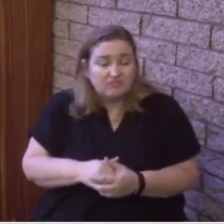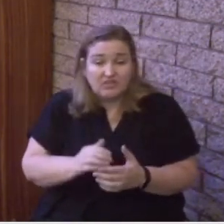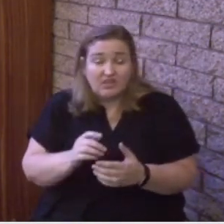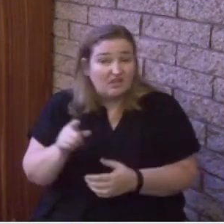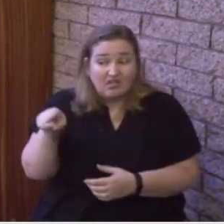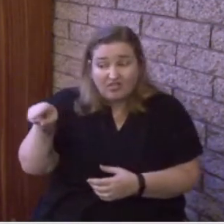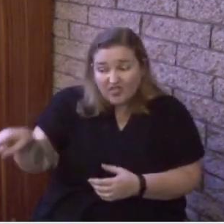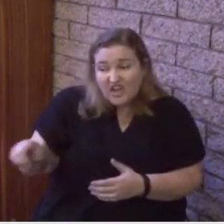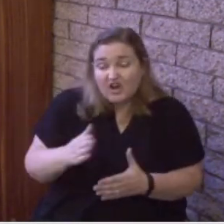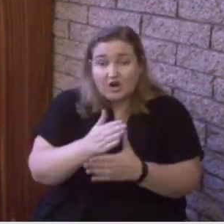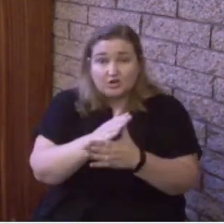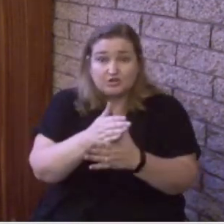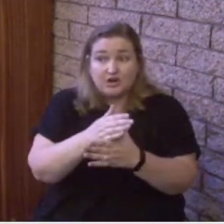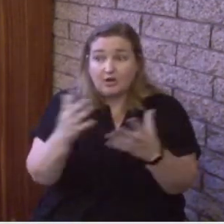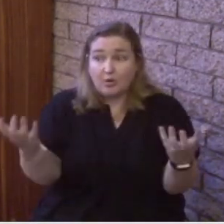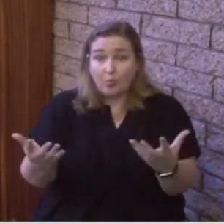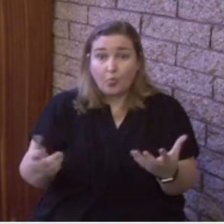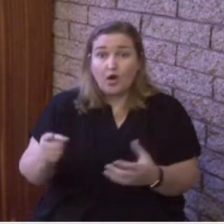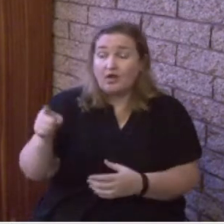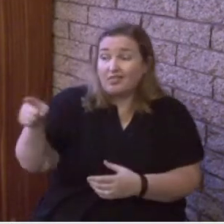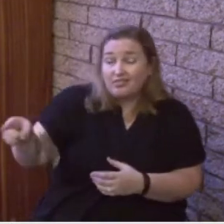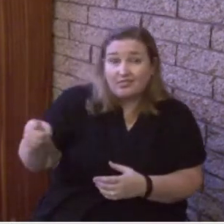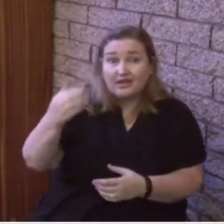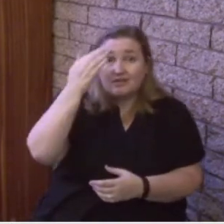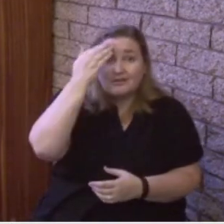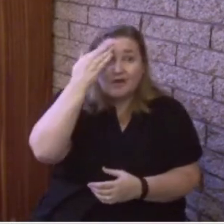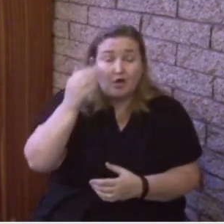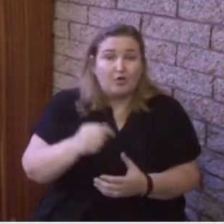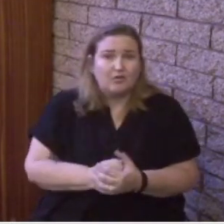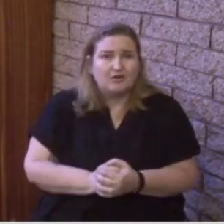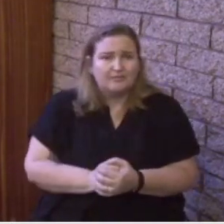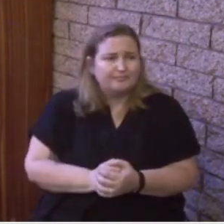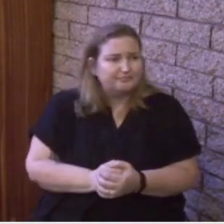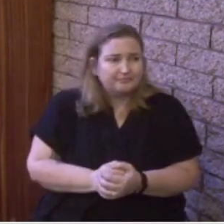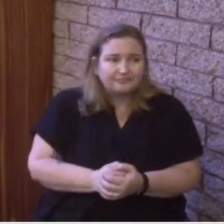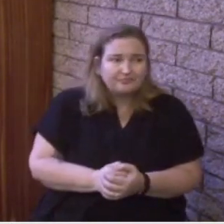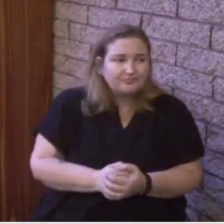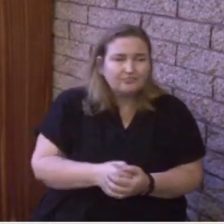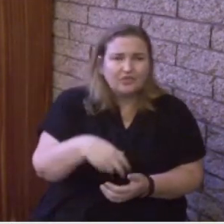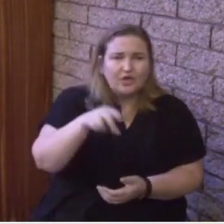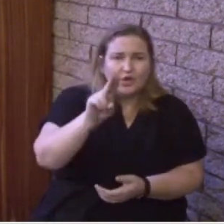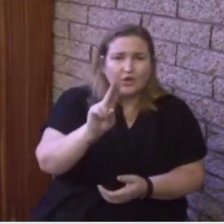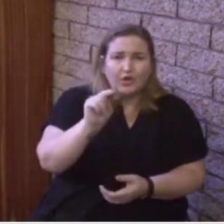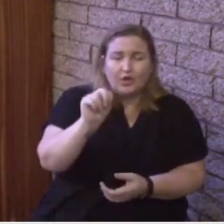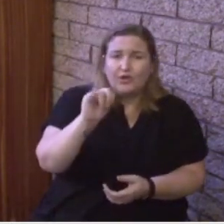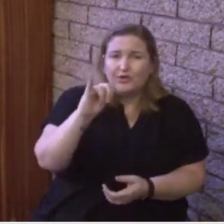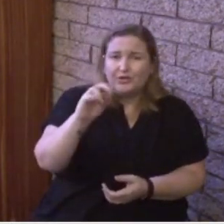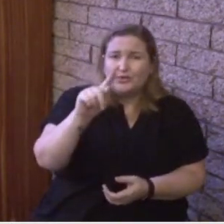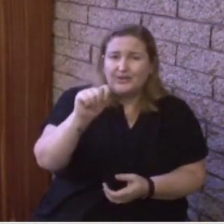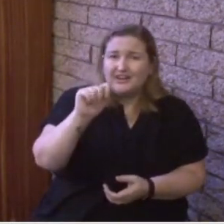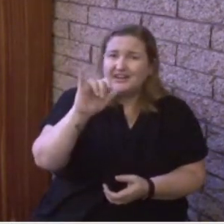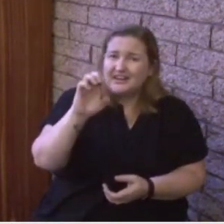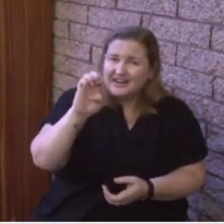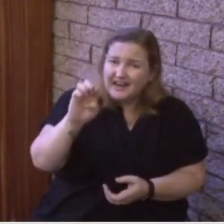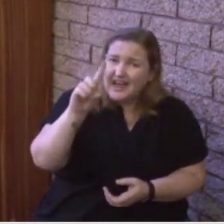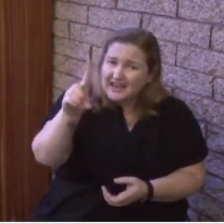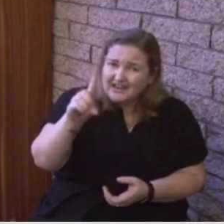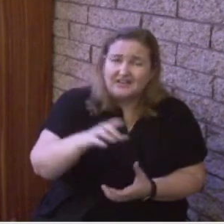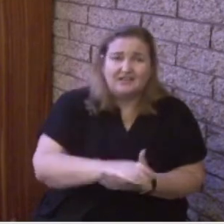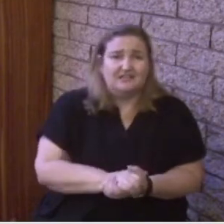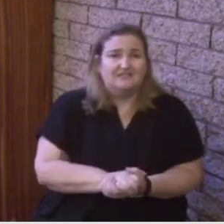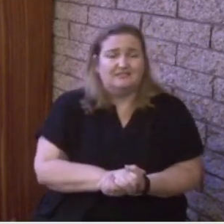united in one purpose and that is to share the love of Christ. Friends, that is where we are today.